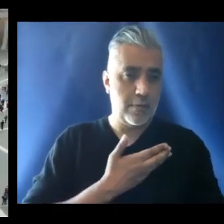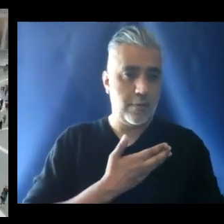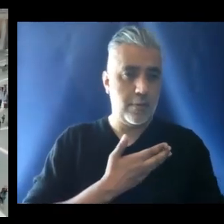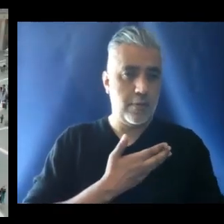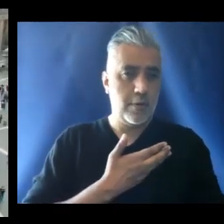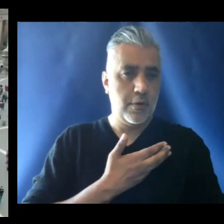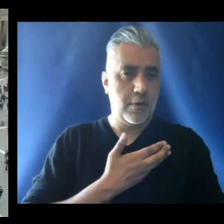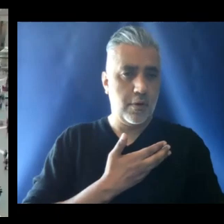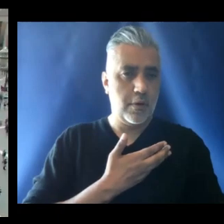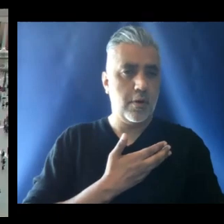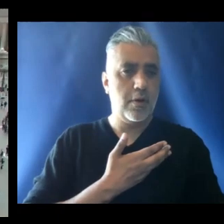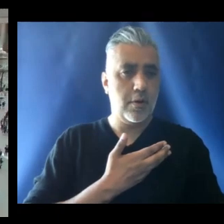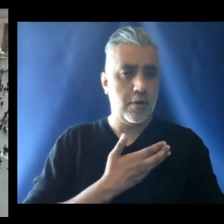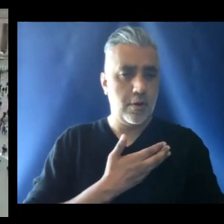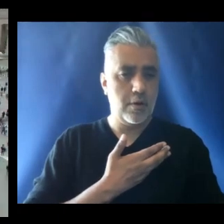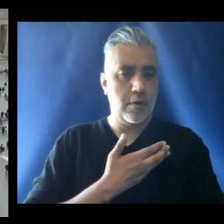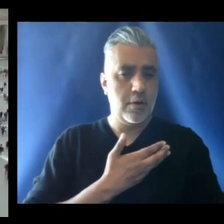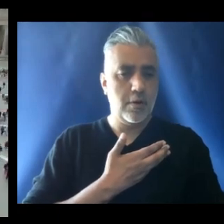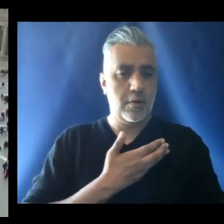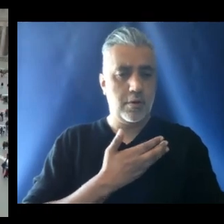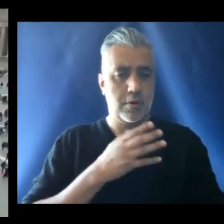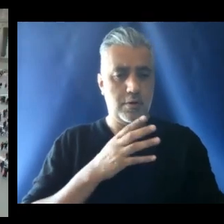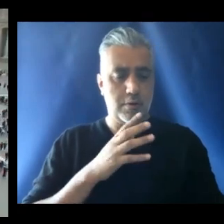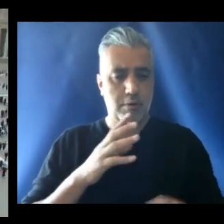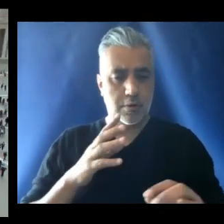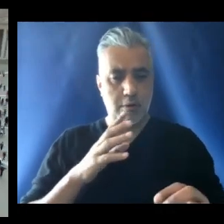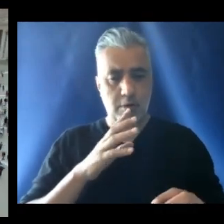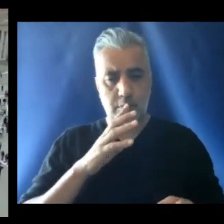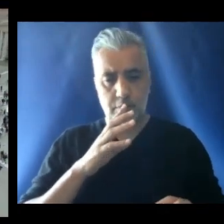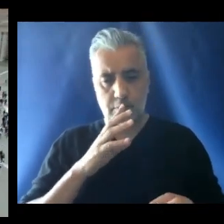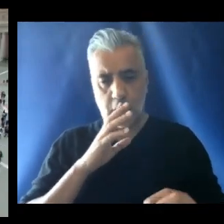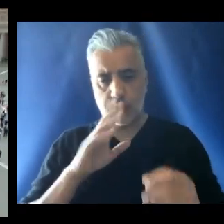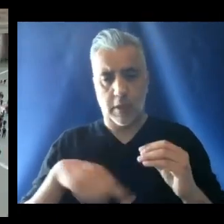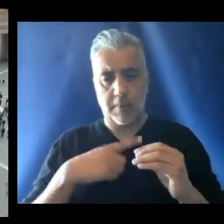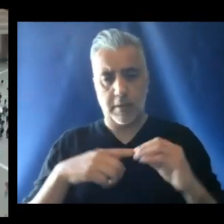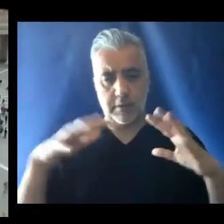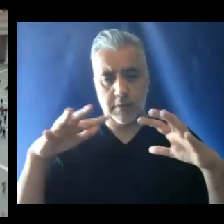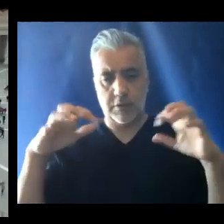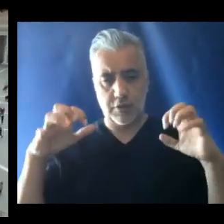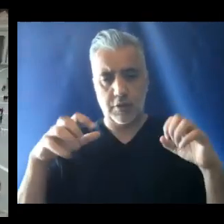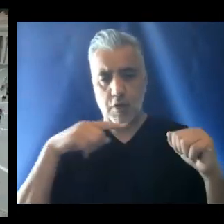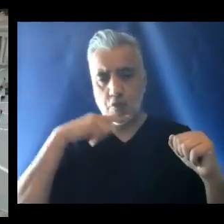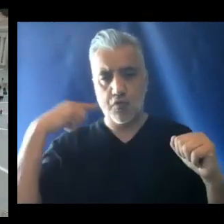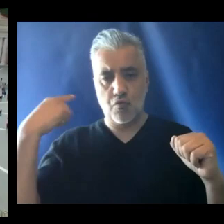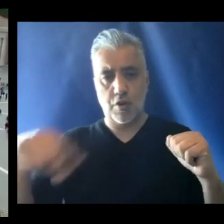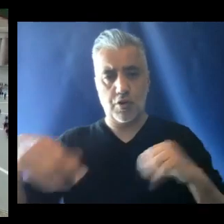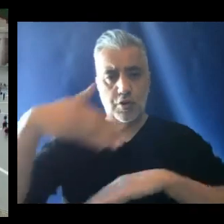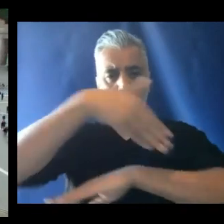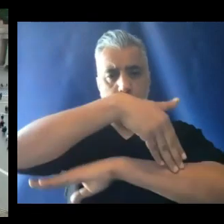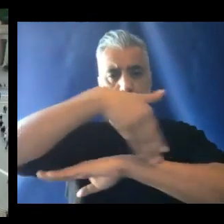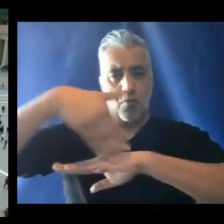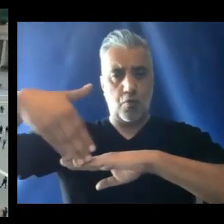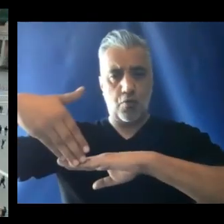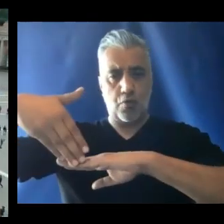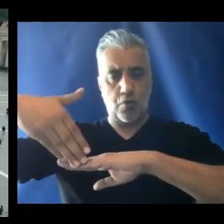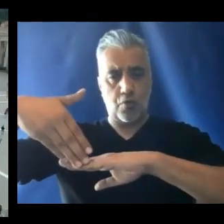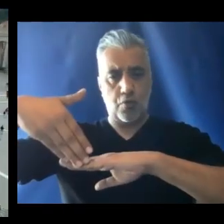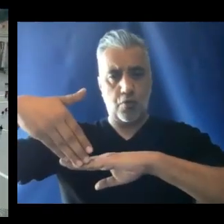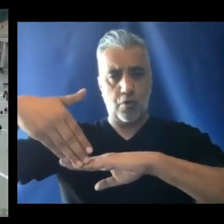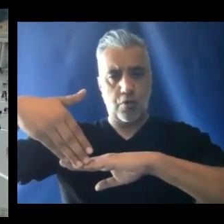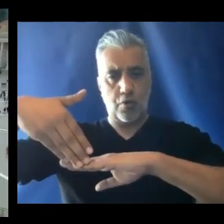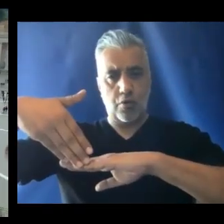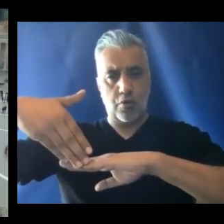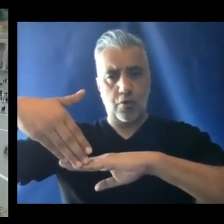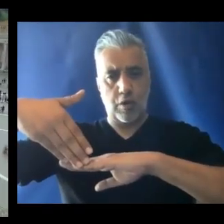in the Ukraine-Russian border there, making that there will be some form of lessening of hostilities